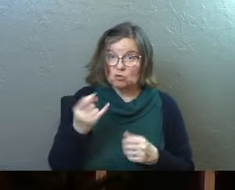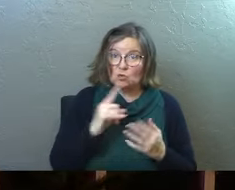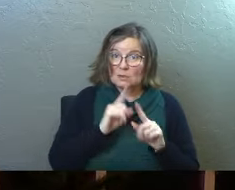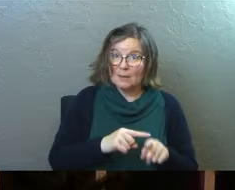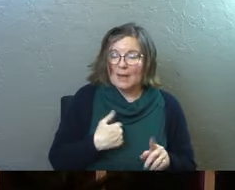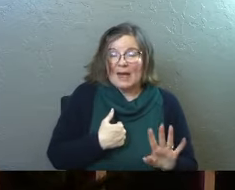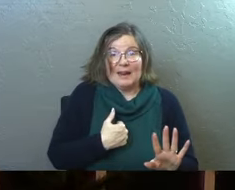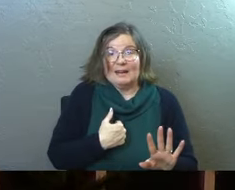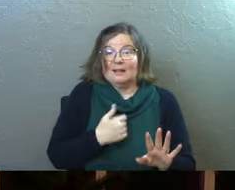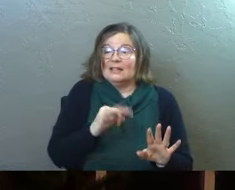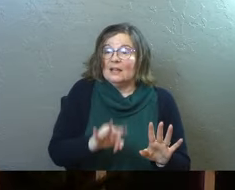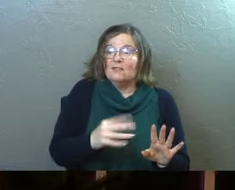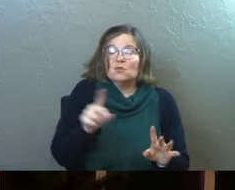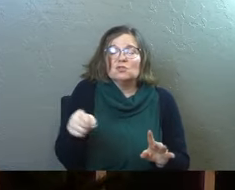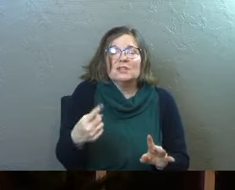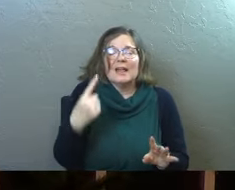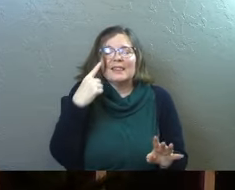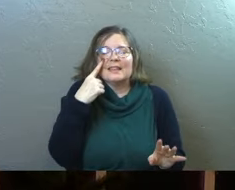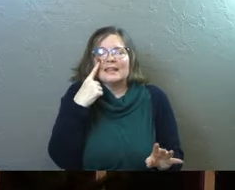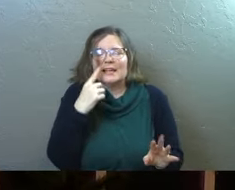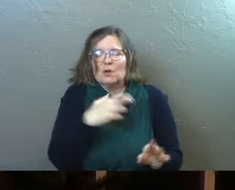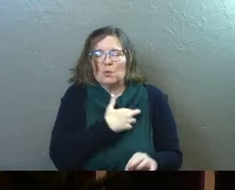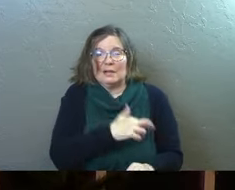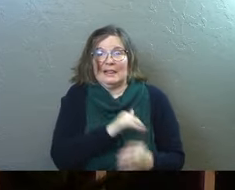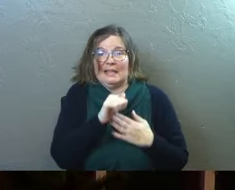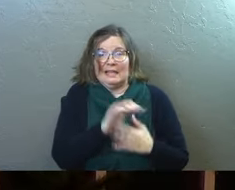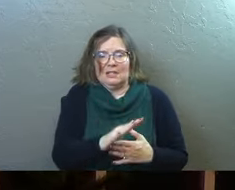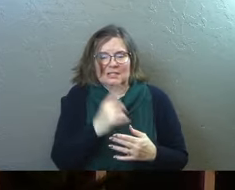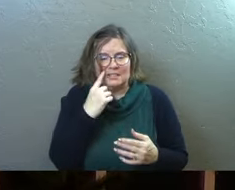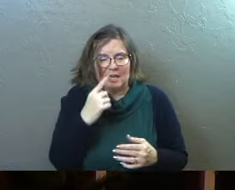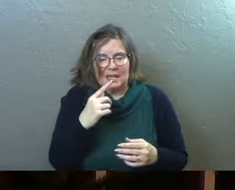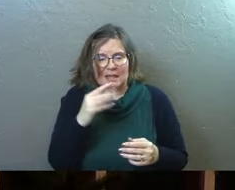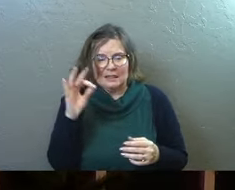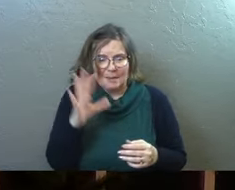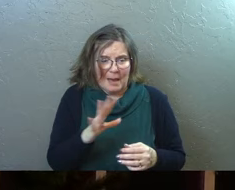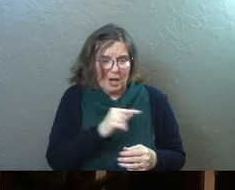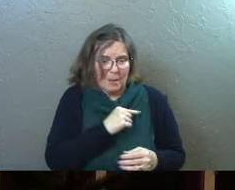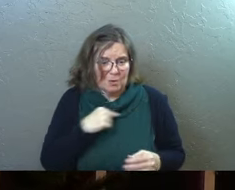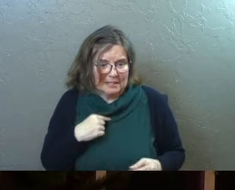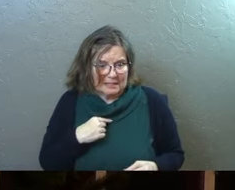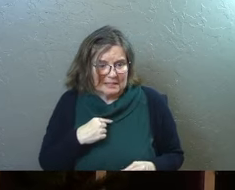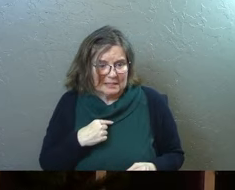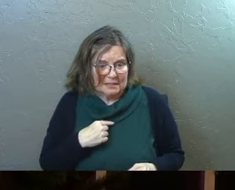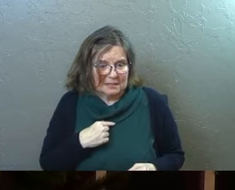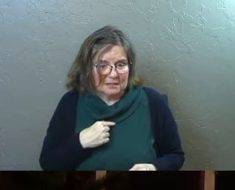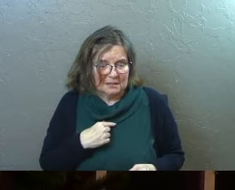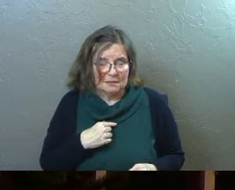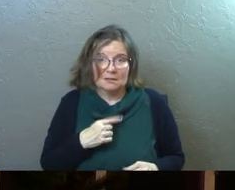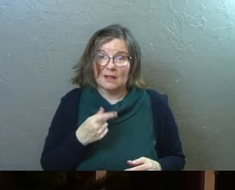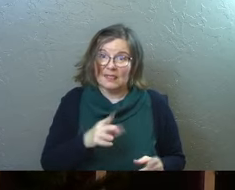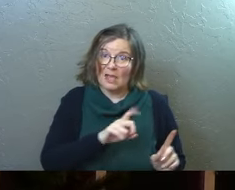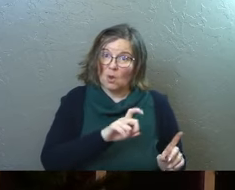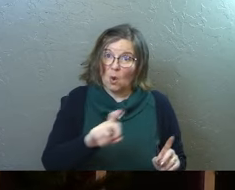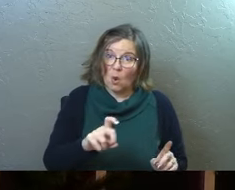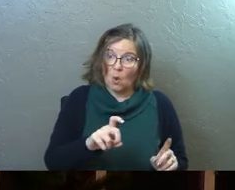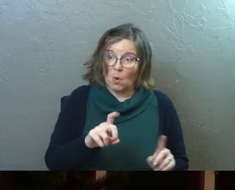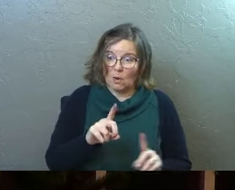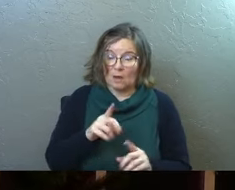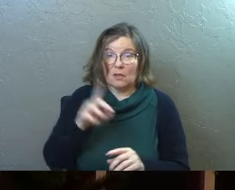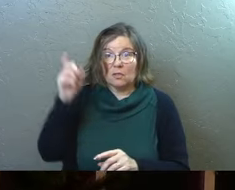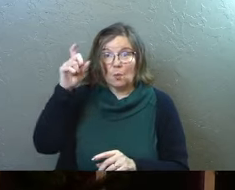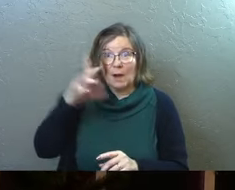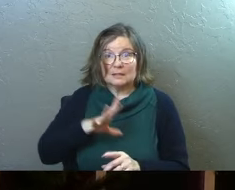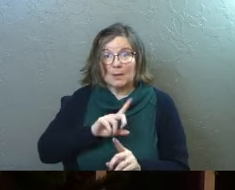Jerusalem. And I'm just, even if you just think it's the religious leaders, just the pastors and priests, they go and they go